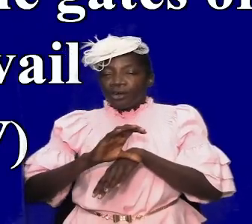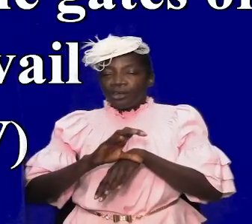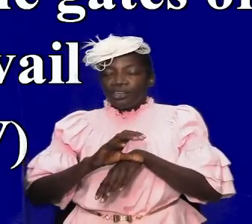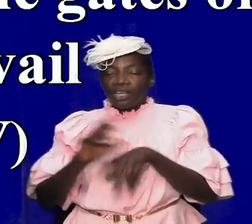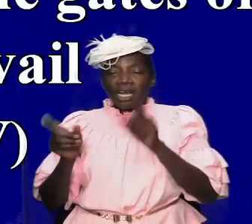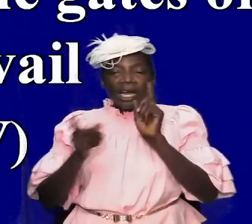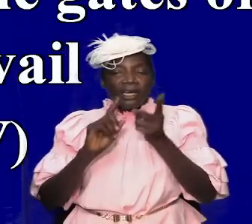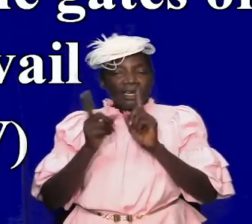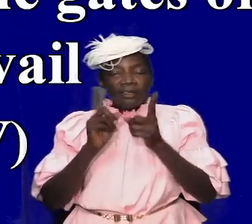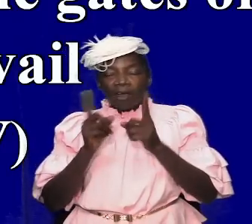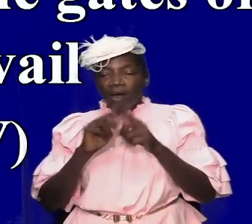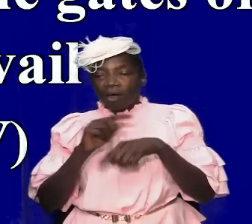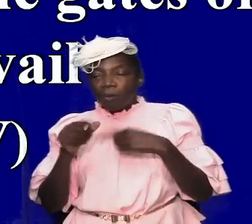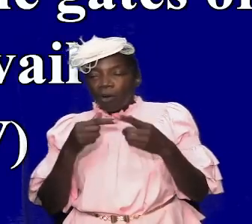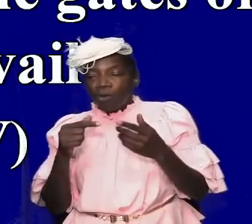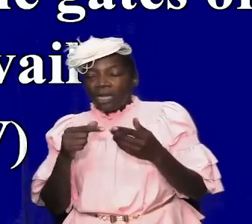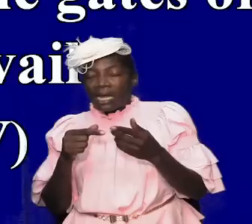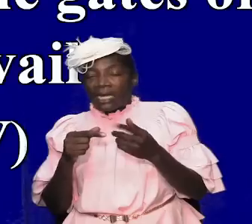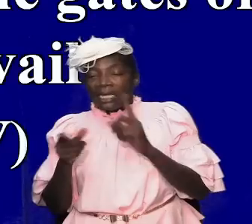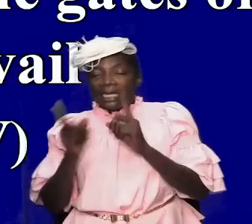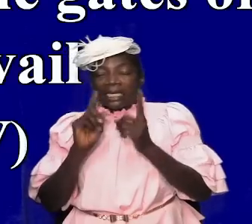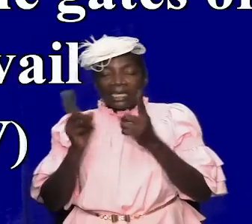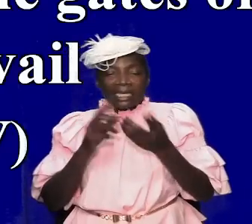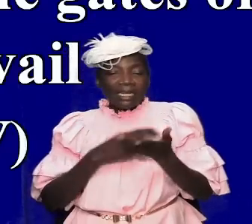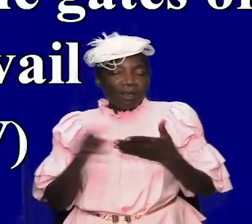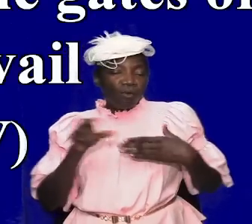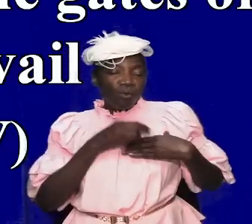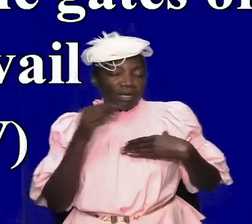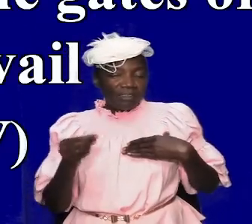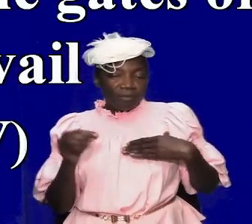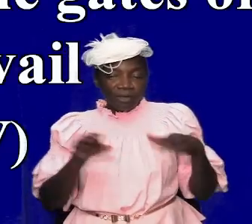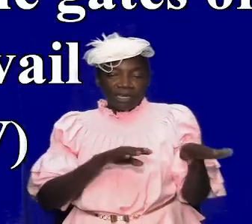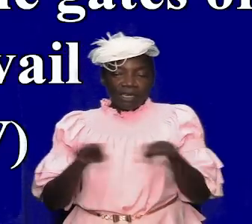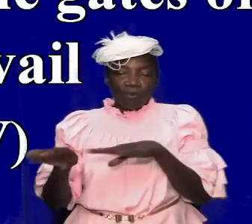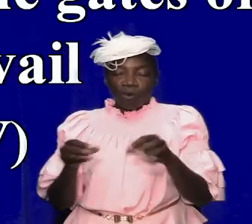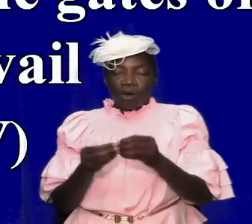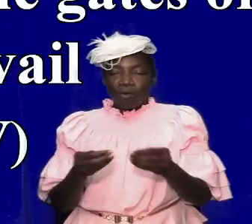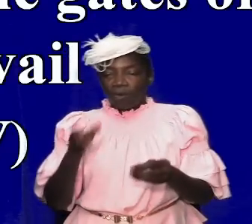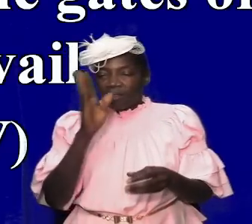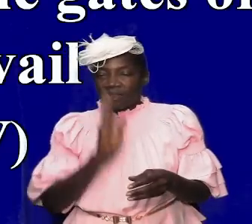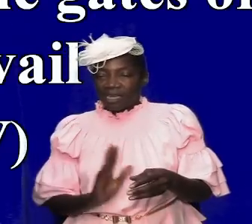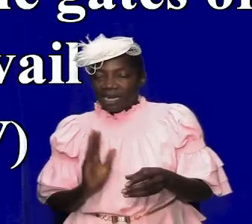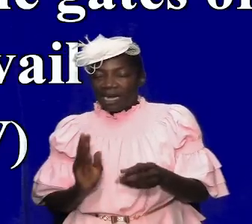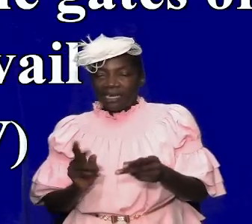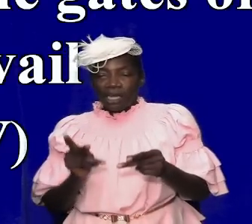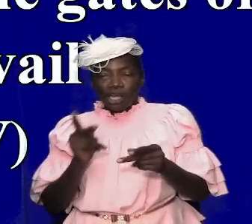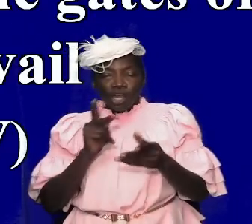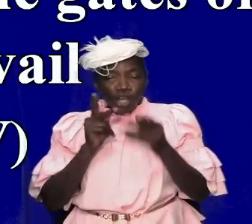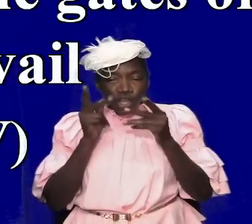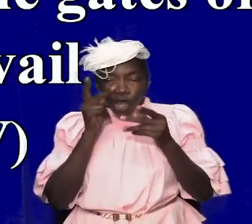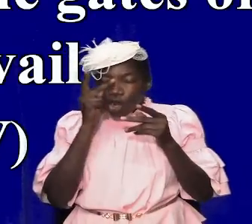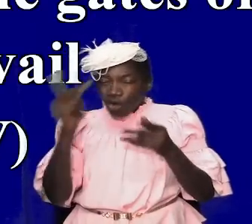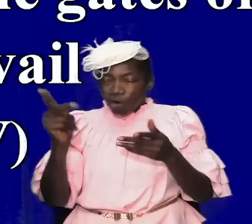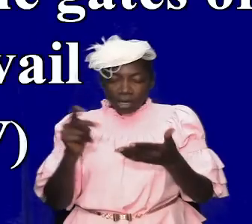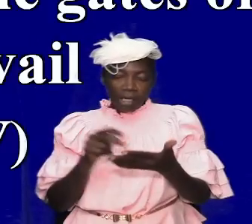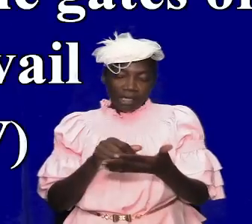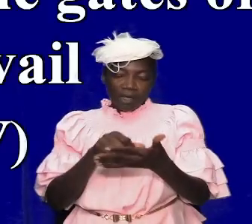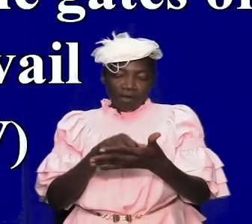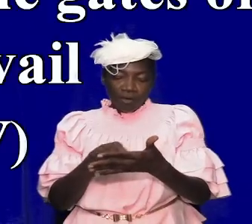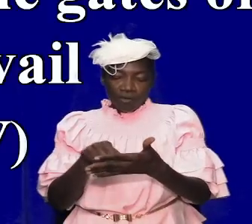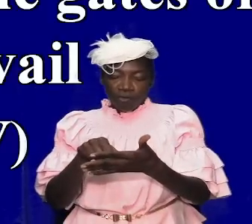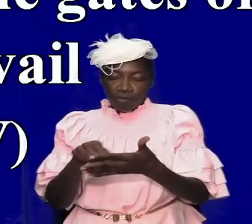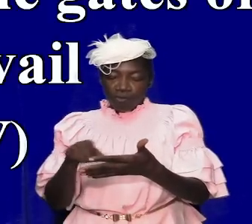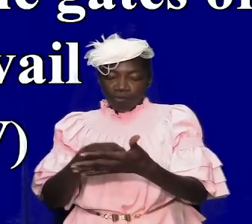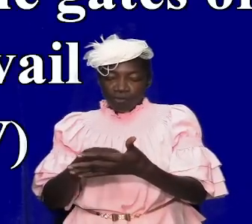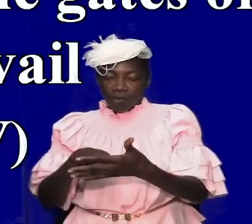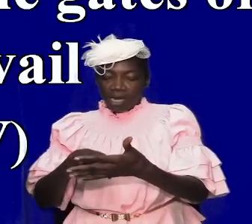taken their holy ghost experience how they walk with god if you look at their writings and how they uh